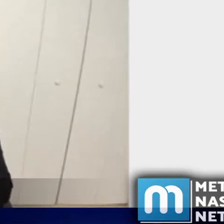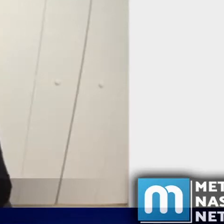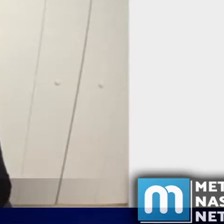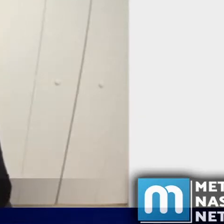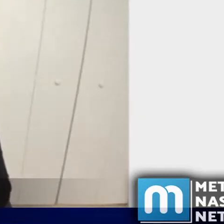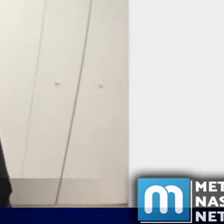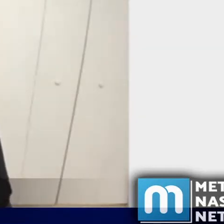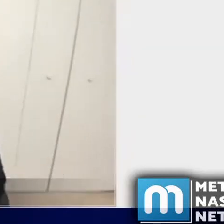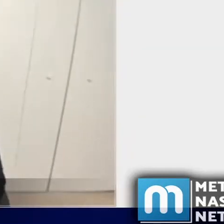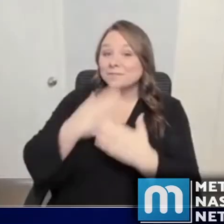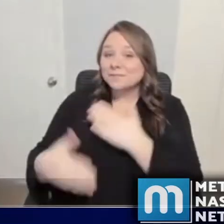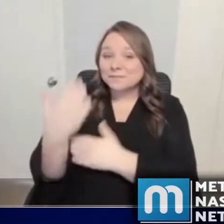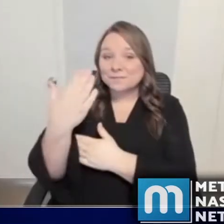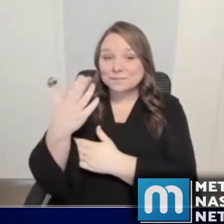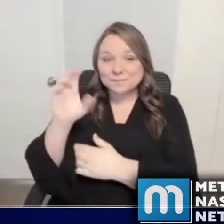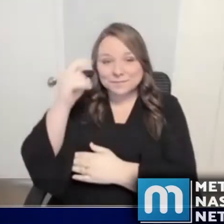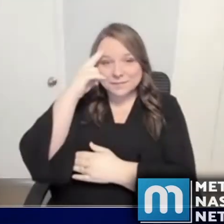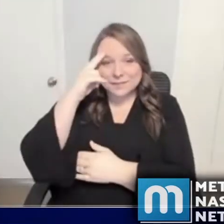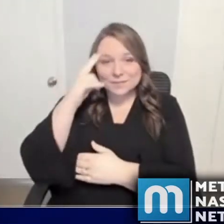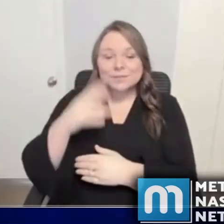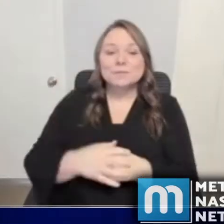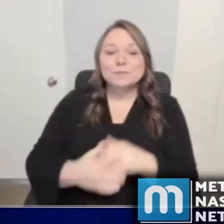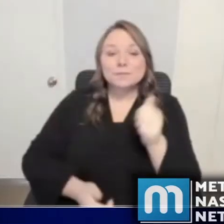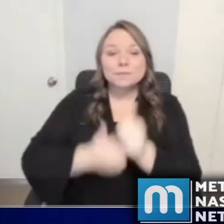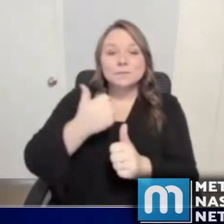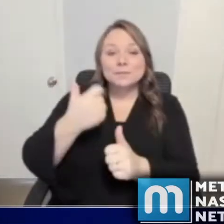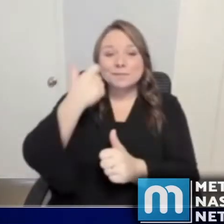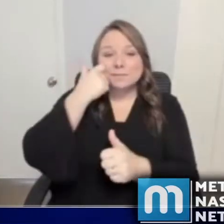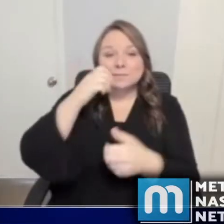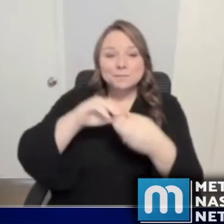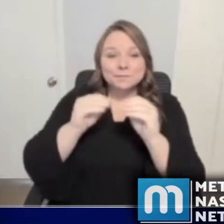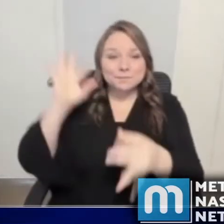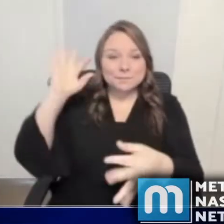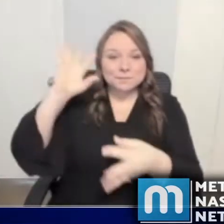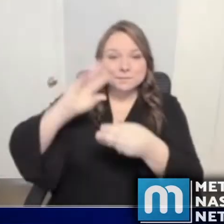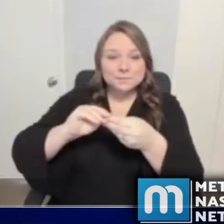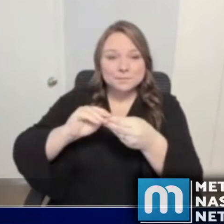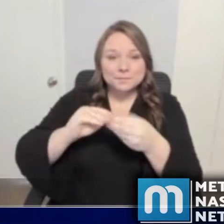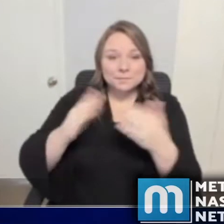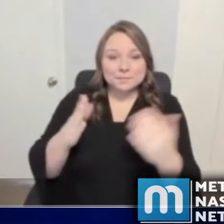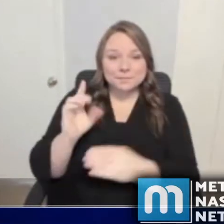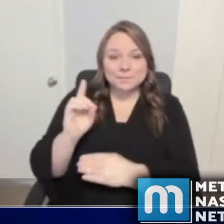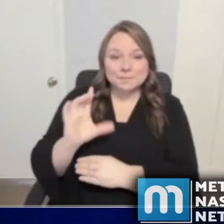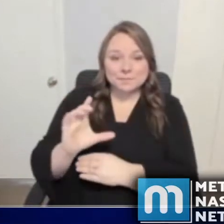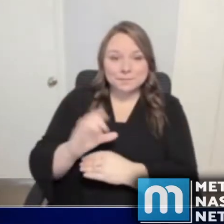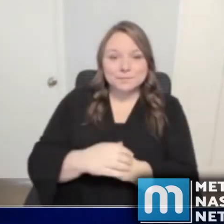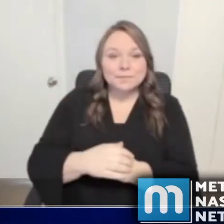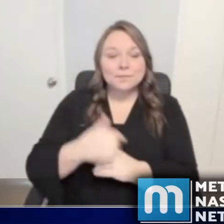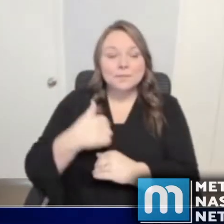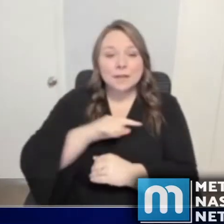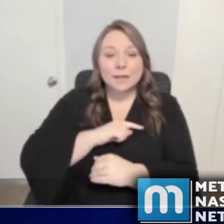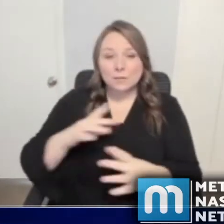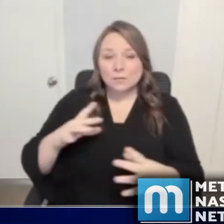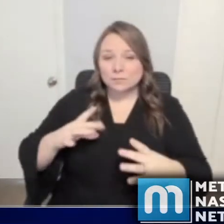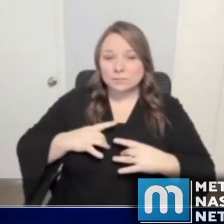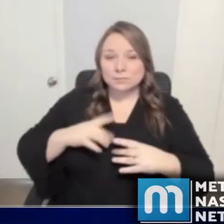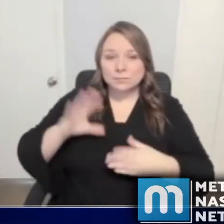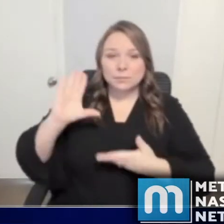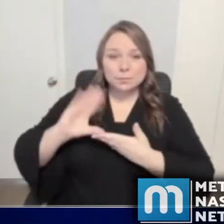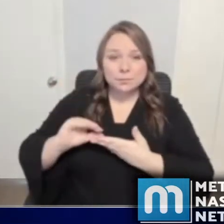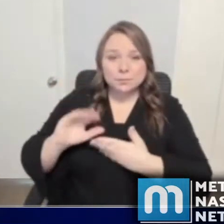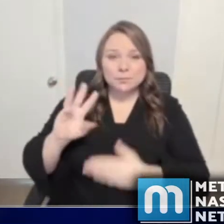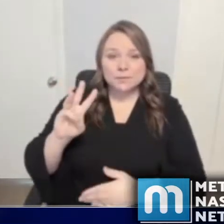Good morning, Nashville. So here are the latest on coronavirus in Davidson County. Our active cases have dropped 639